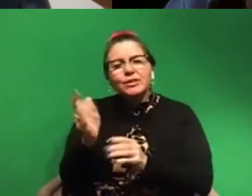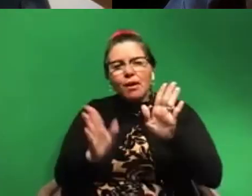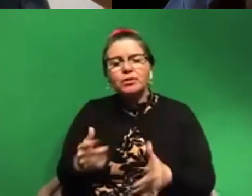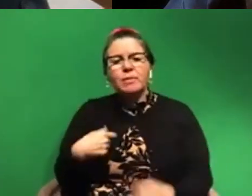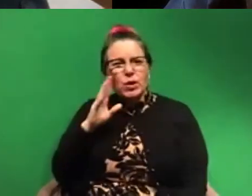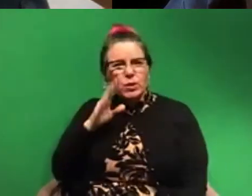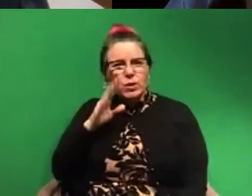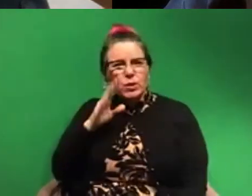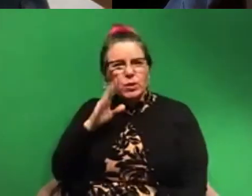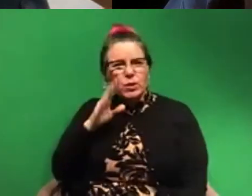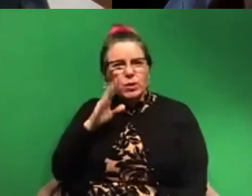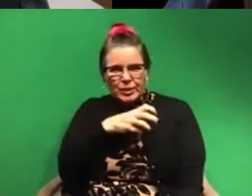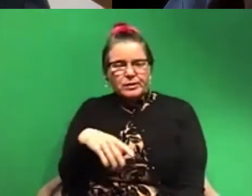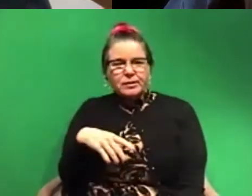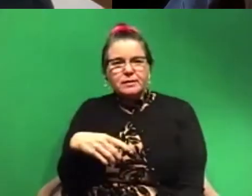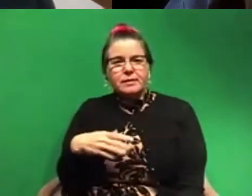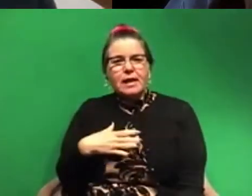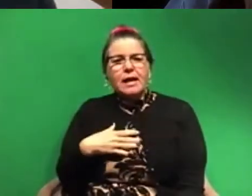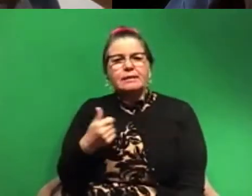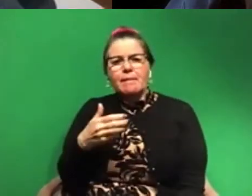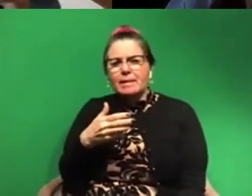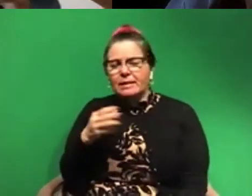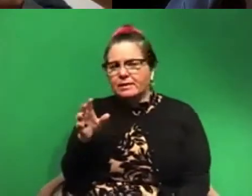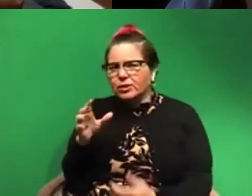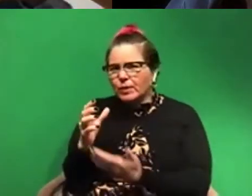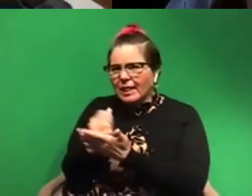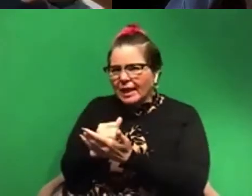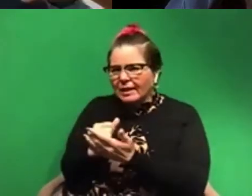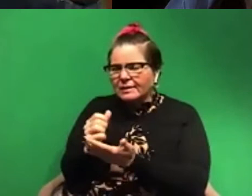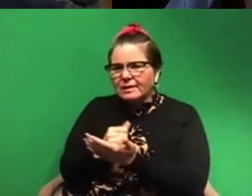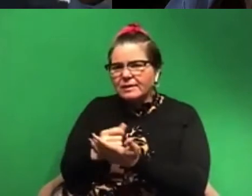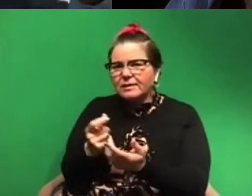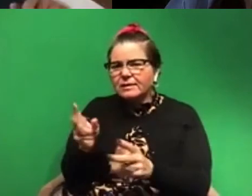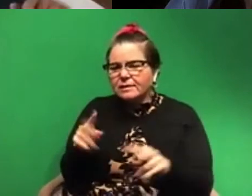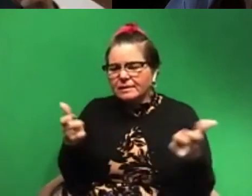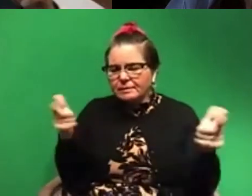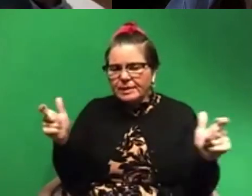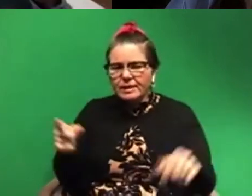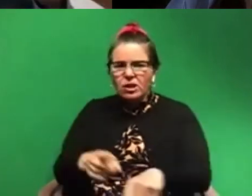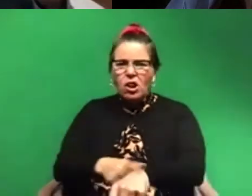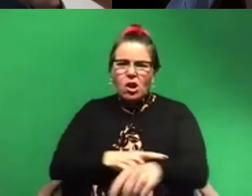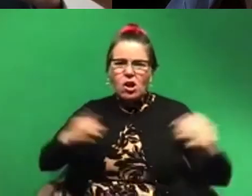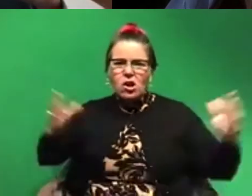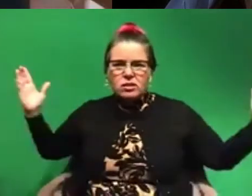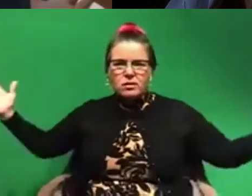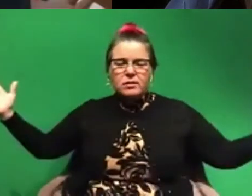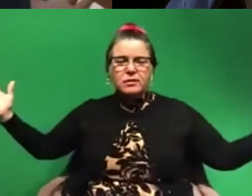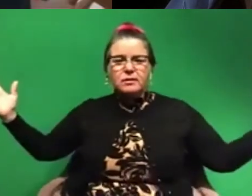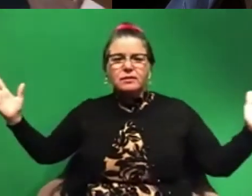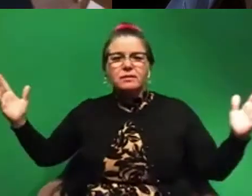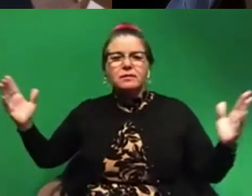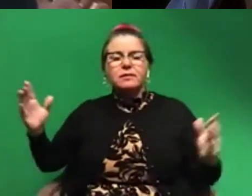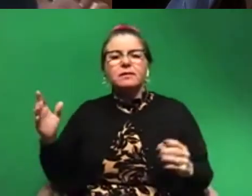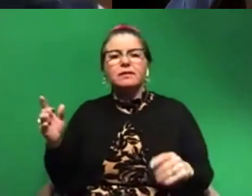best to collect what I could of it. Um, it was this big, long thing. I actually took, took its head off